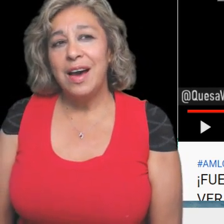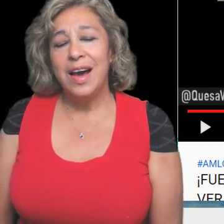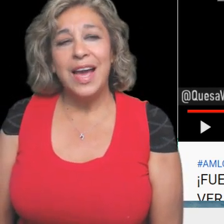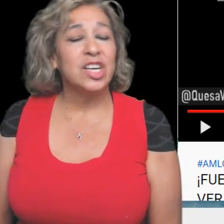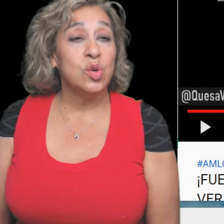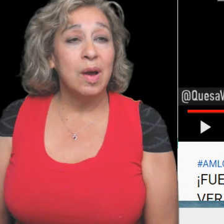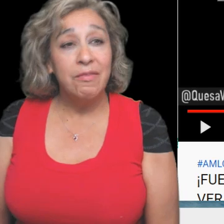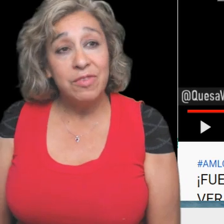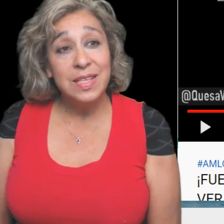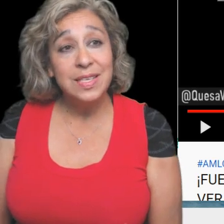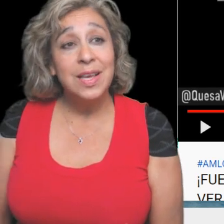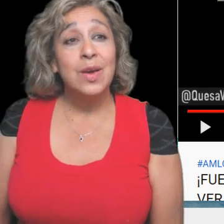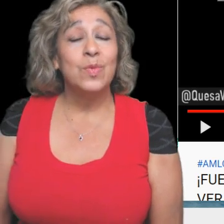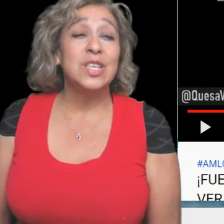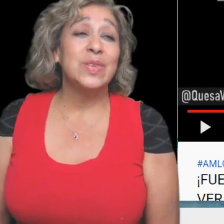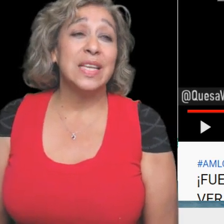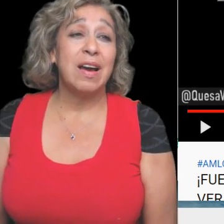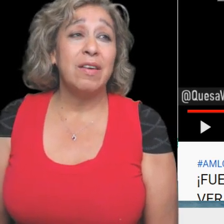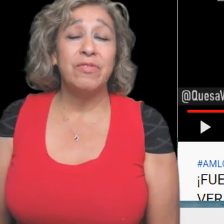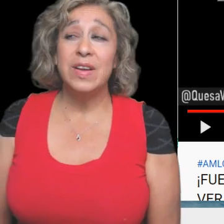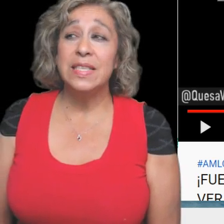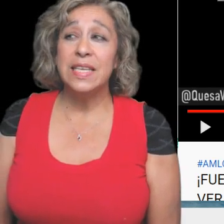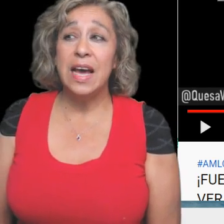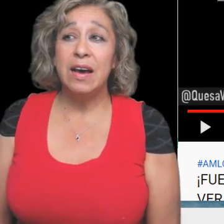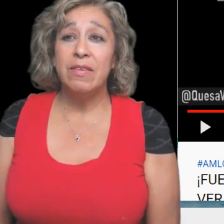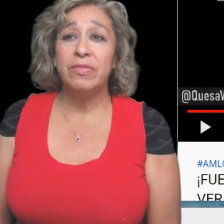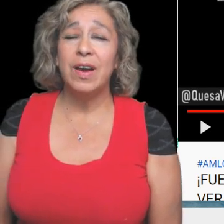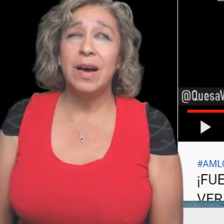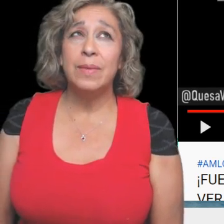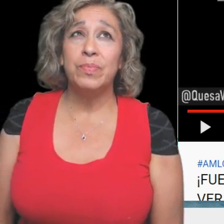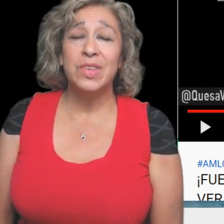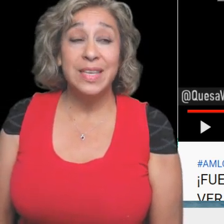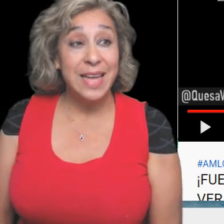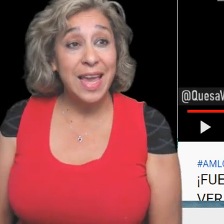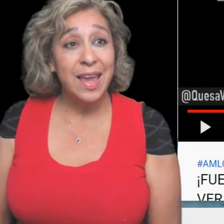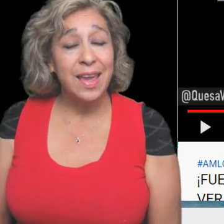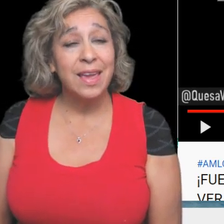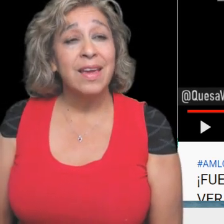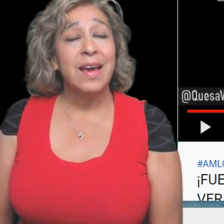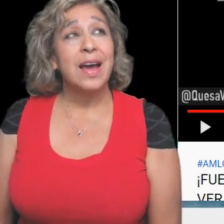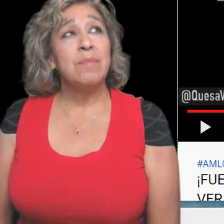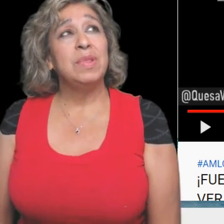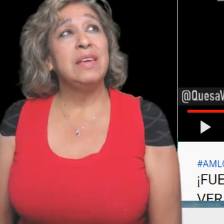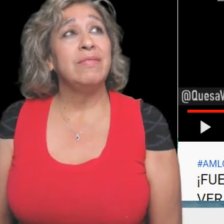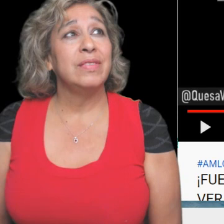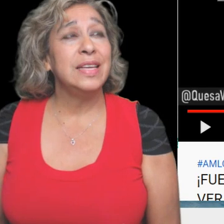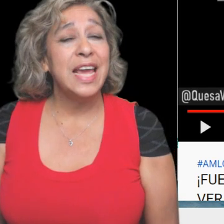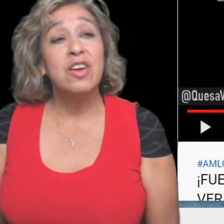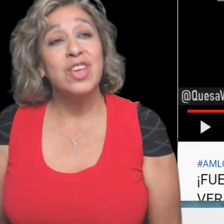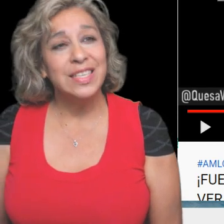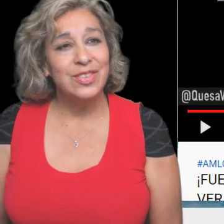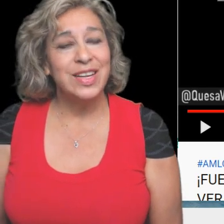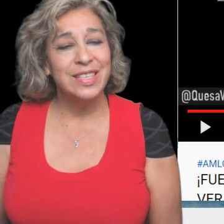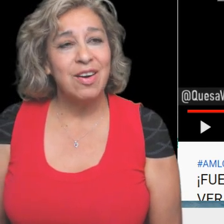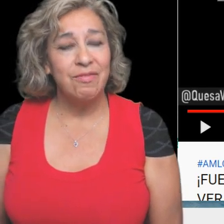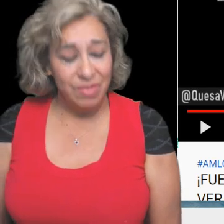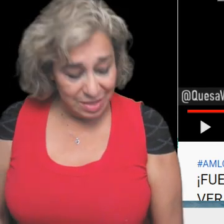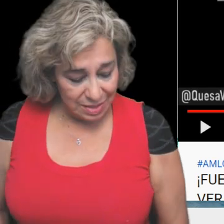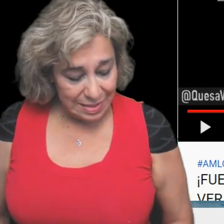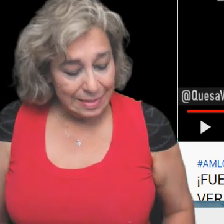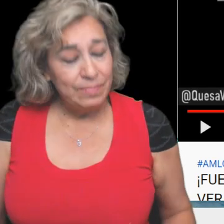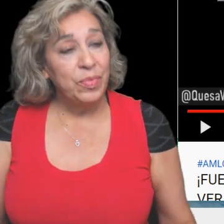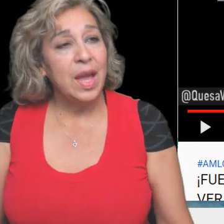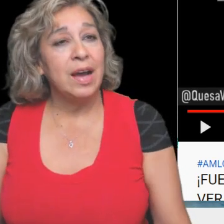actual conference, which was the conference of today. I believe today or yesterday's